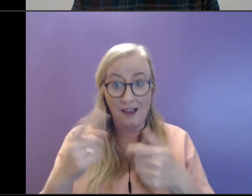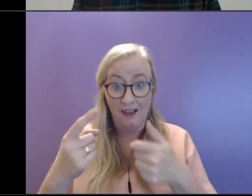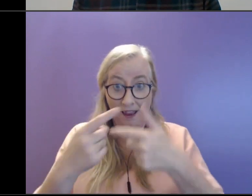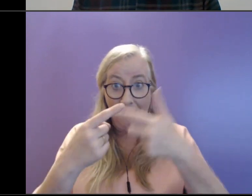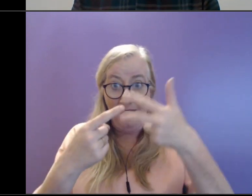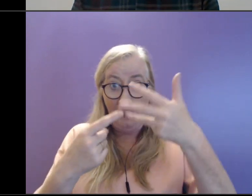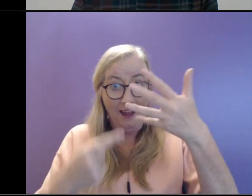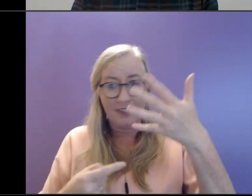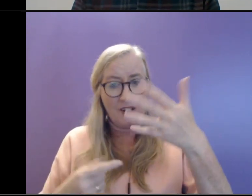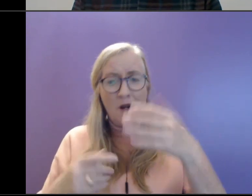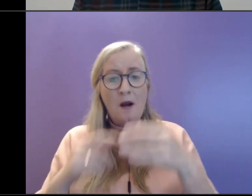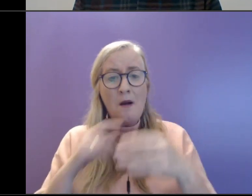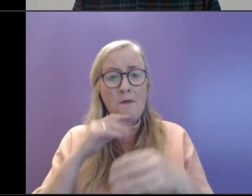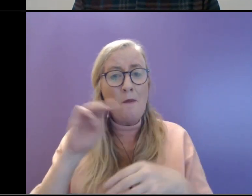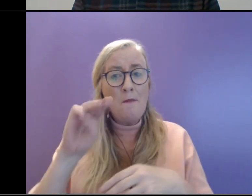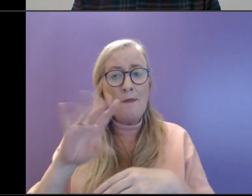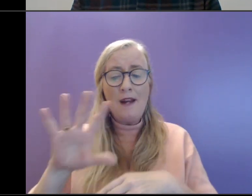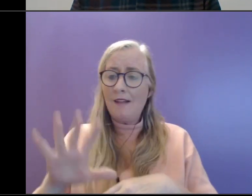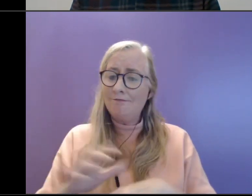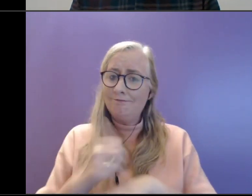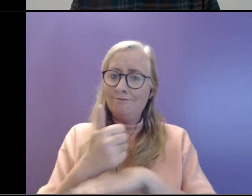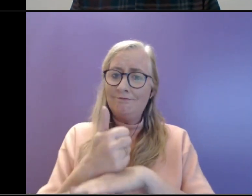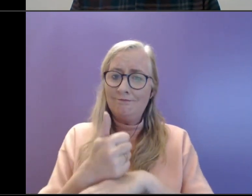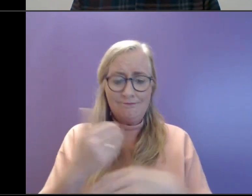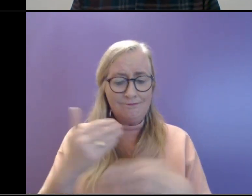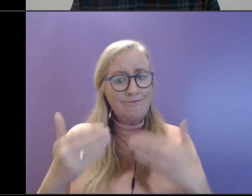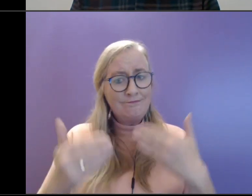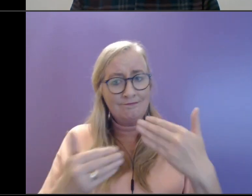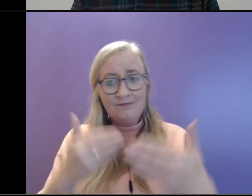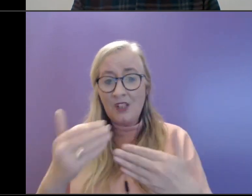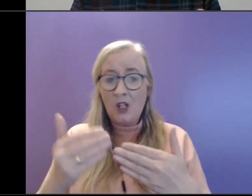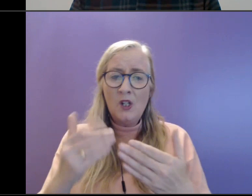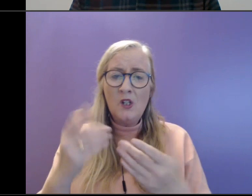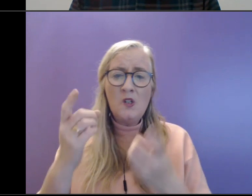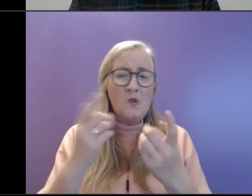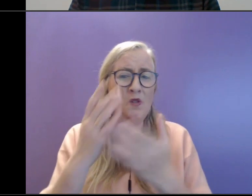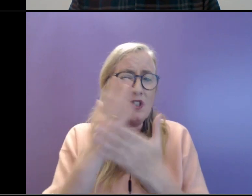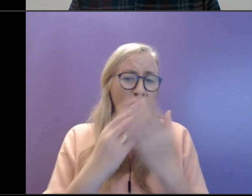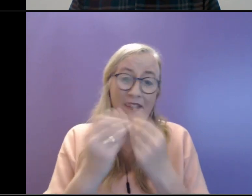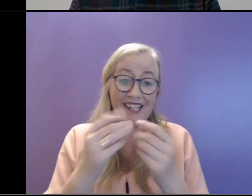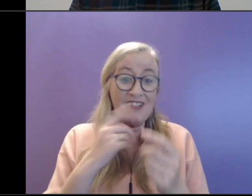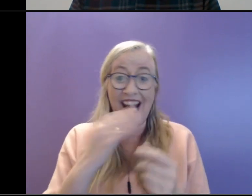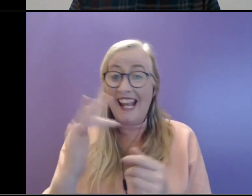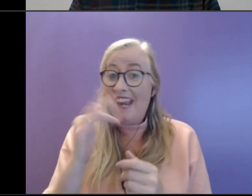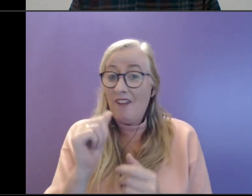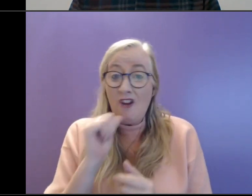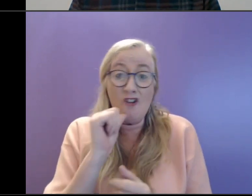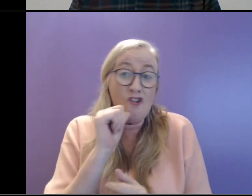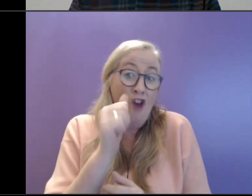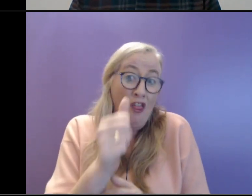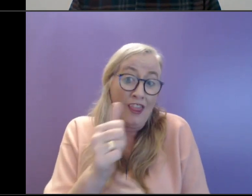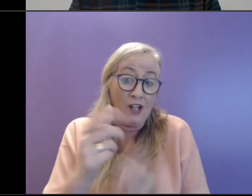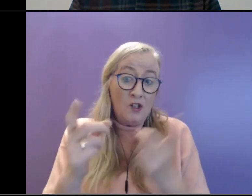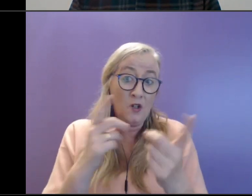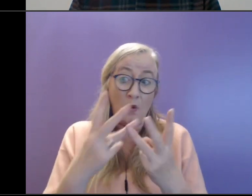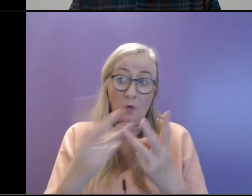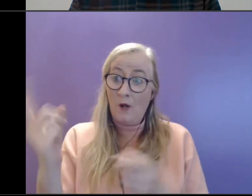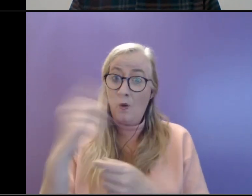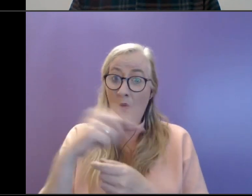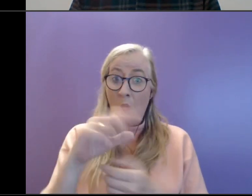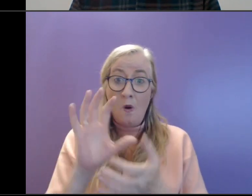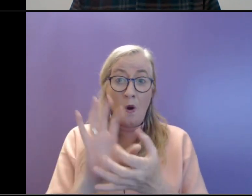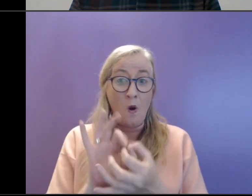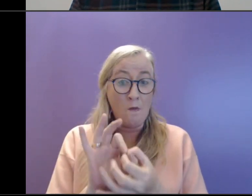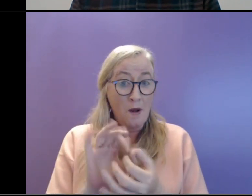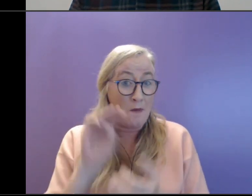those boundaries like Olive spoke in terms of different things in our life. So even if you have nothing to do when you go home, it might still be a really good